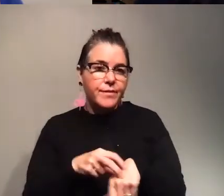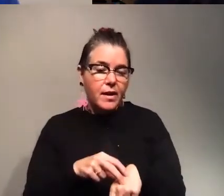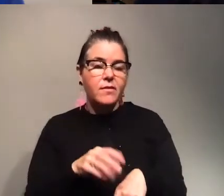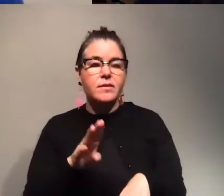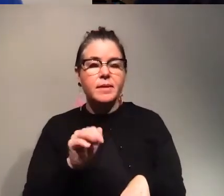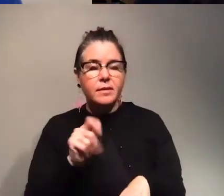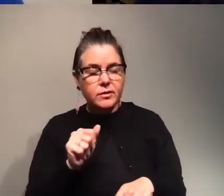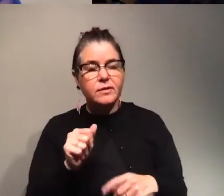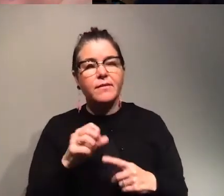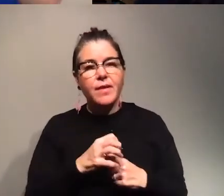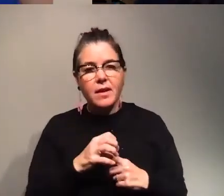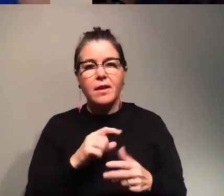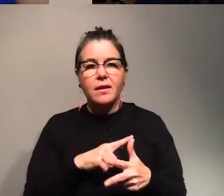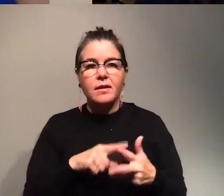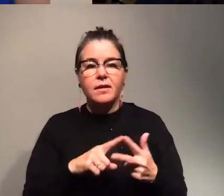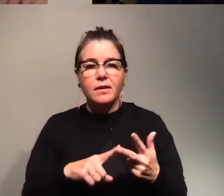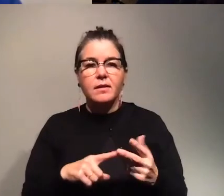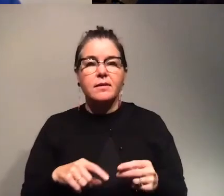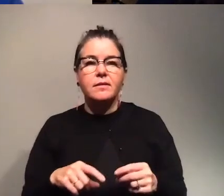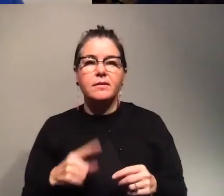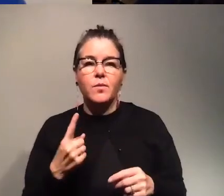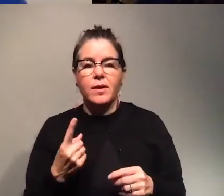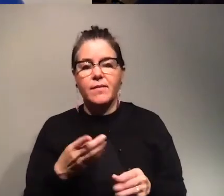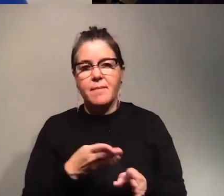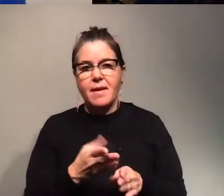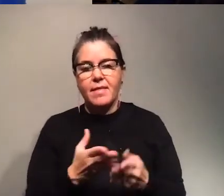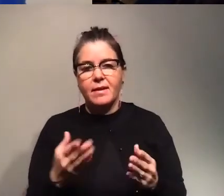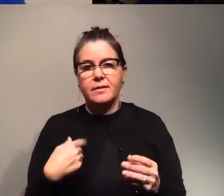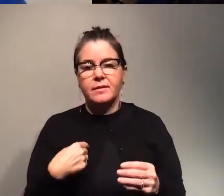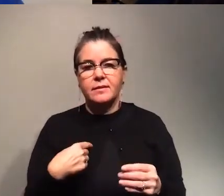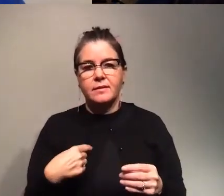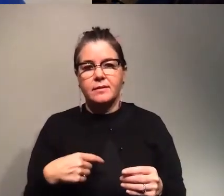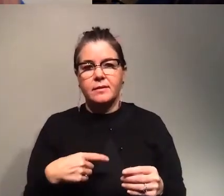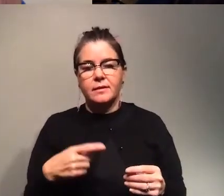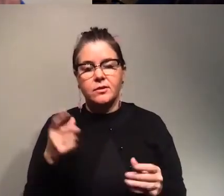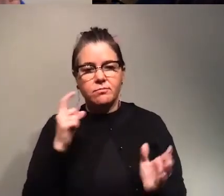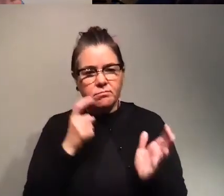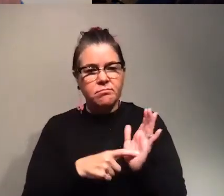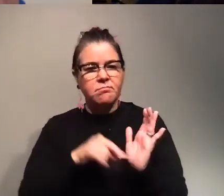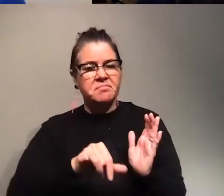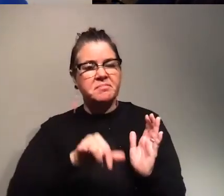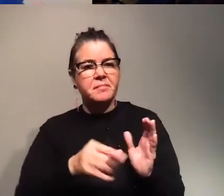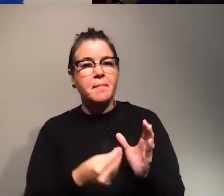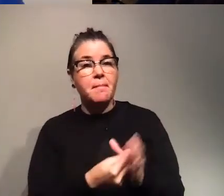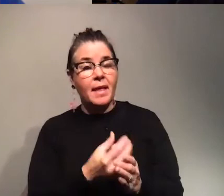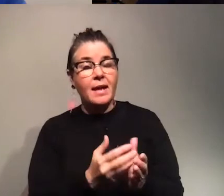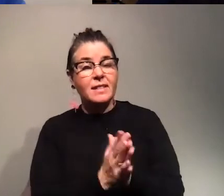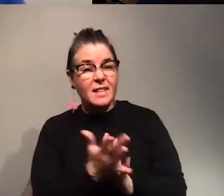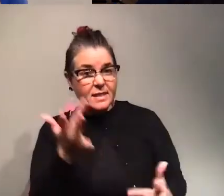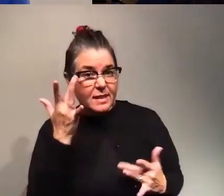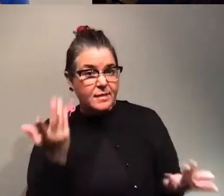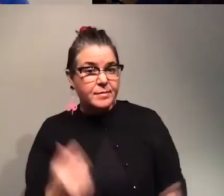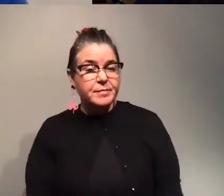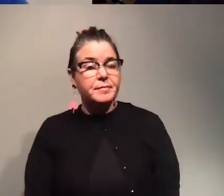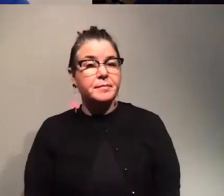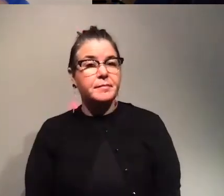but yeah and that's like one of the main main things that we need to recognize that plants get sick and